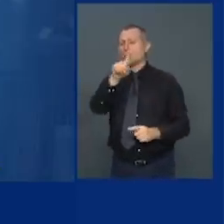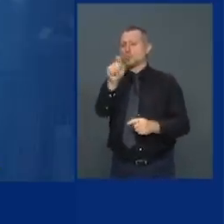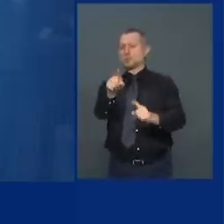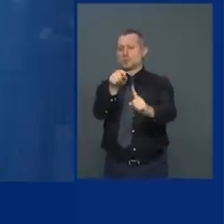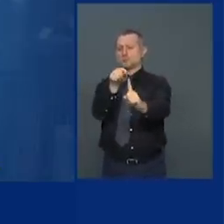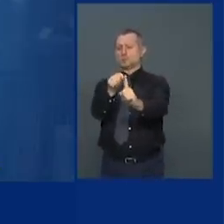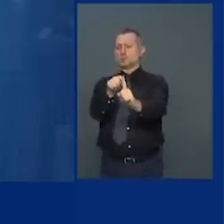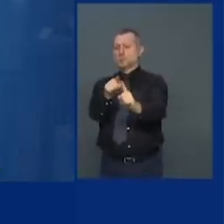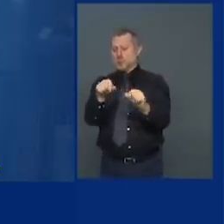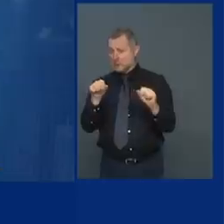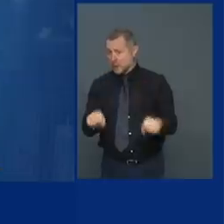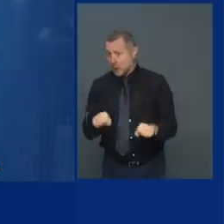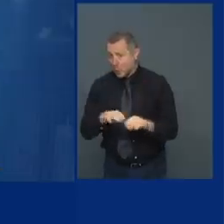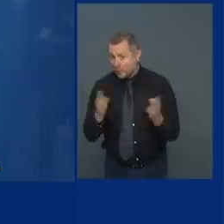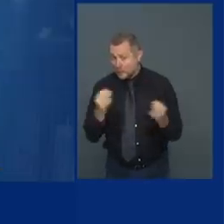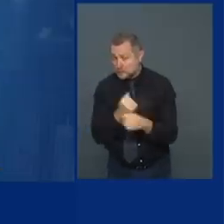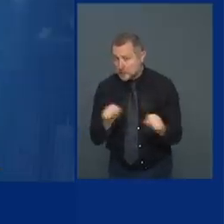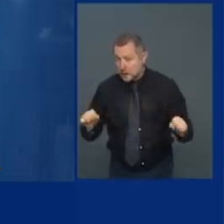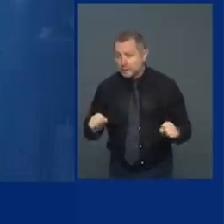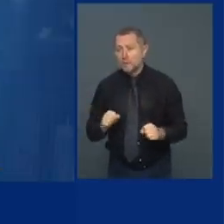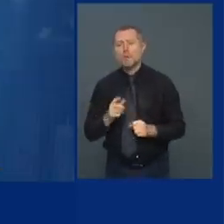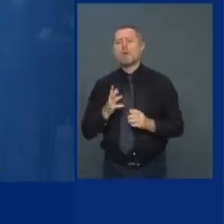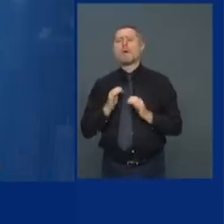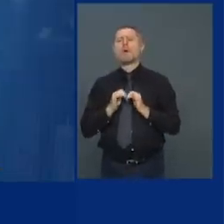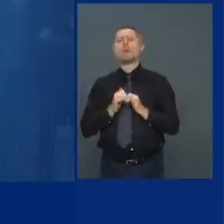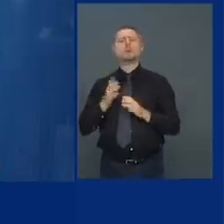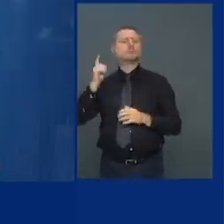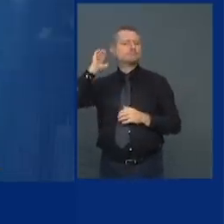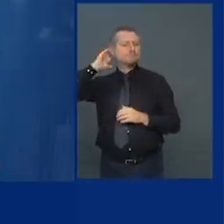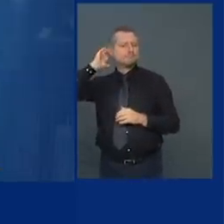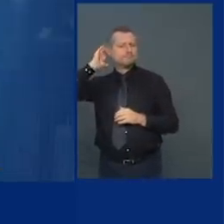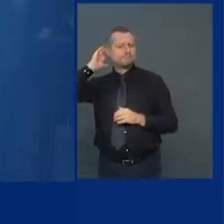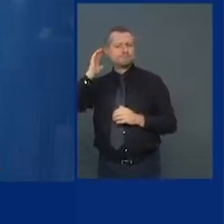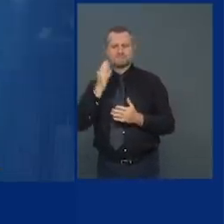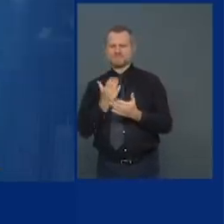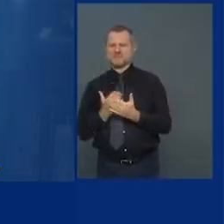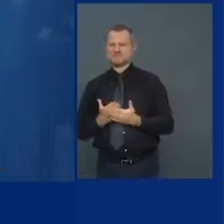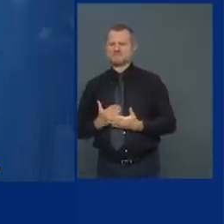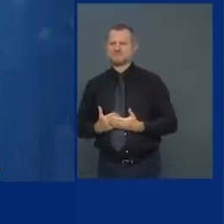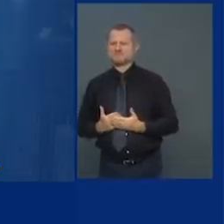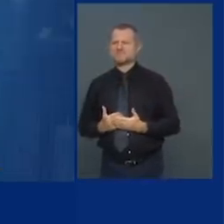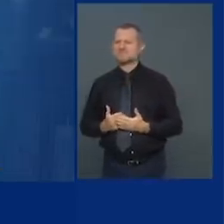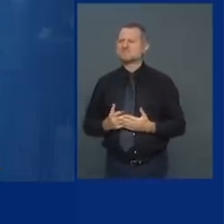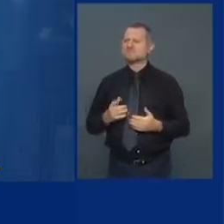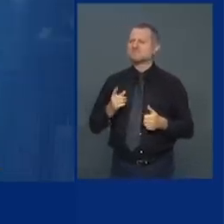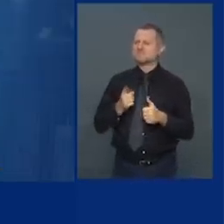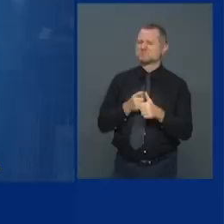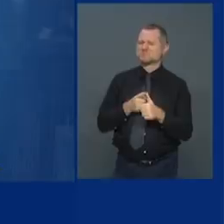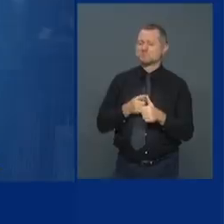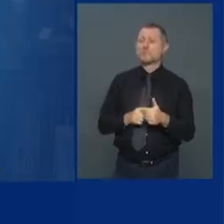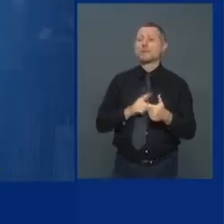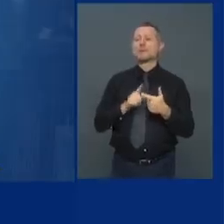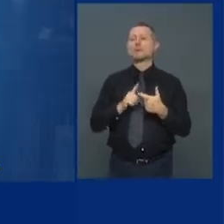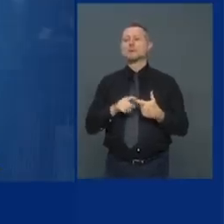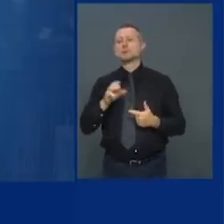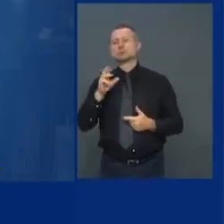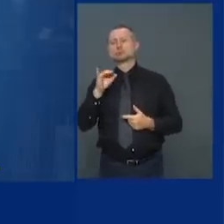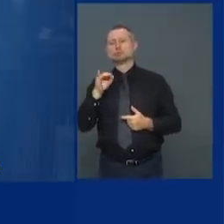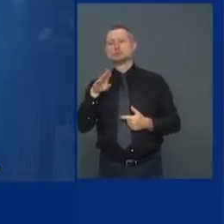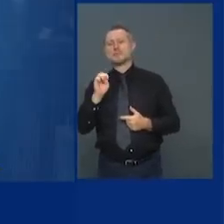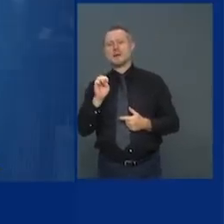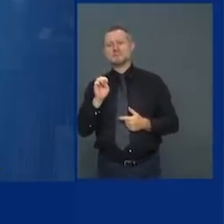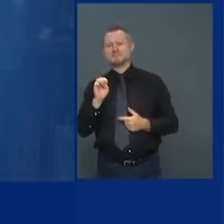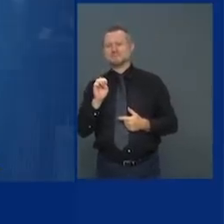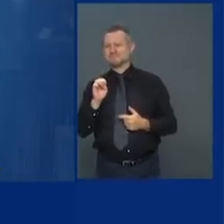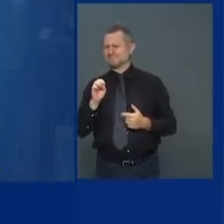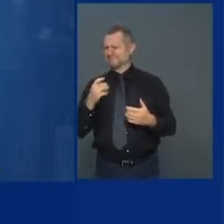know by the facts okay that schools crime New Yorkers